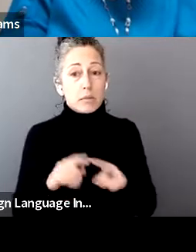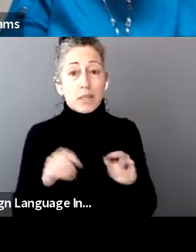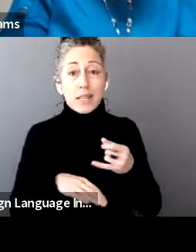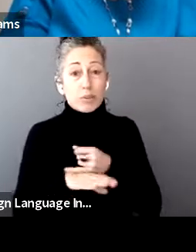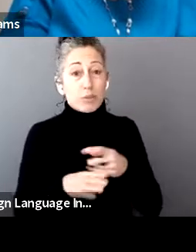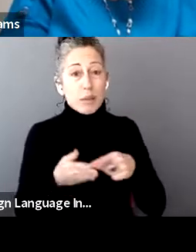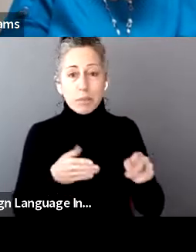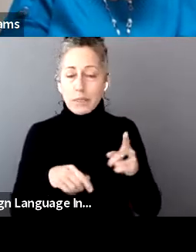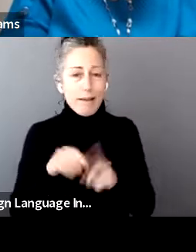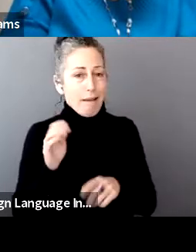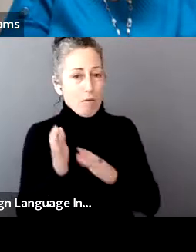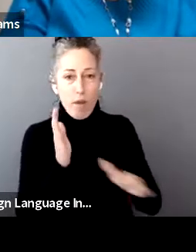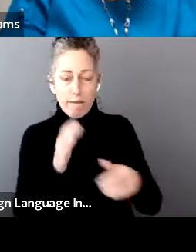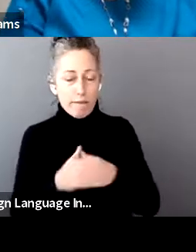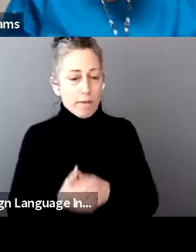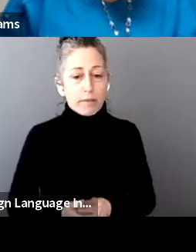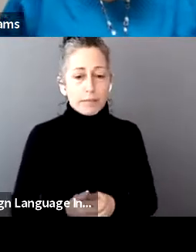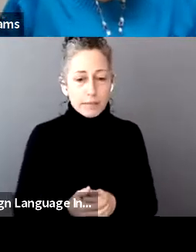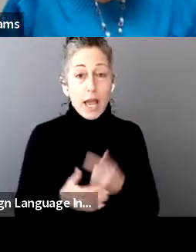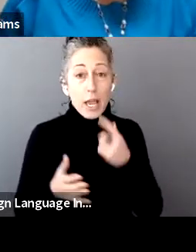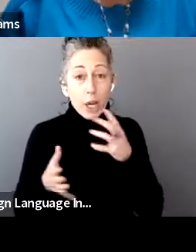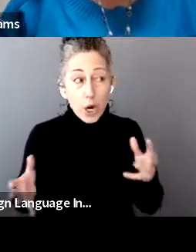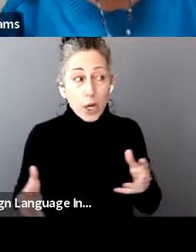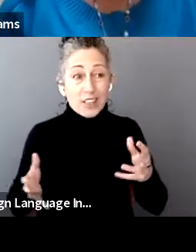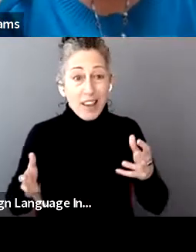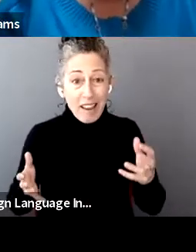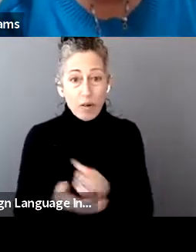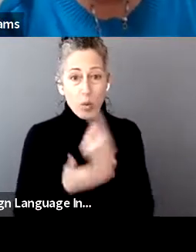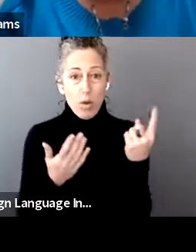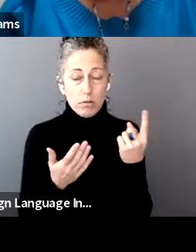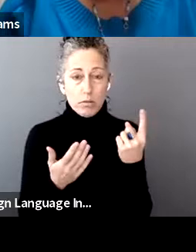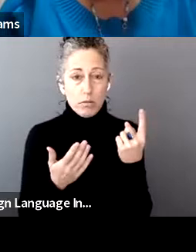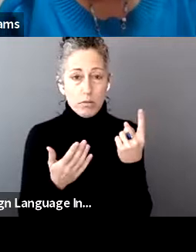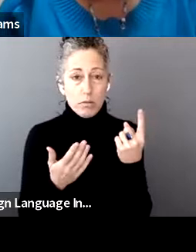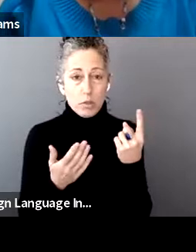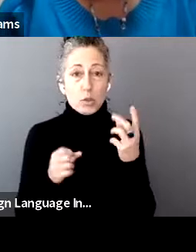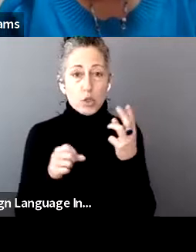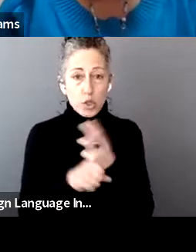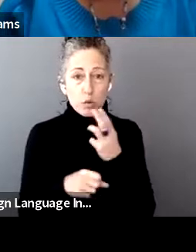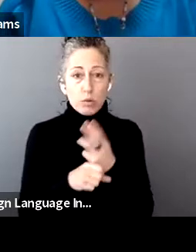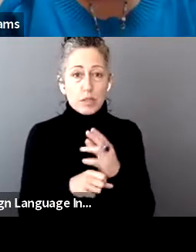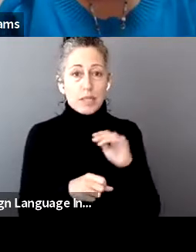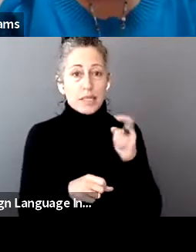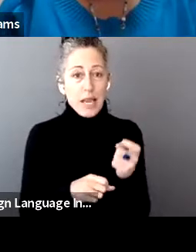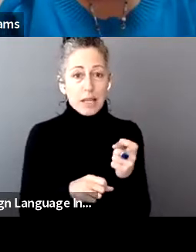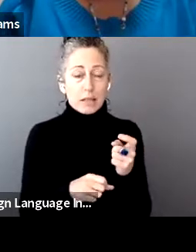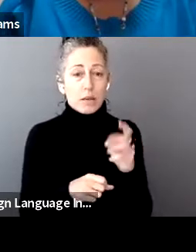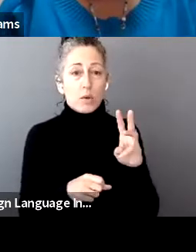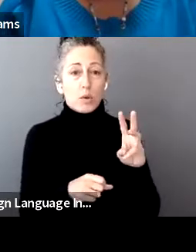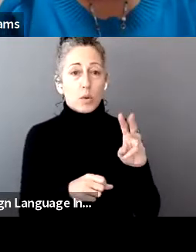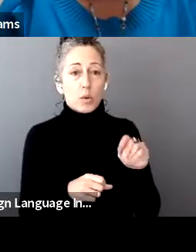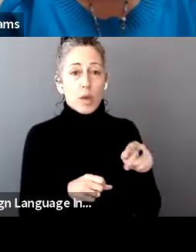payments. So I encourage everyone on that note to use the tax withholding estimator.